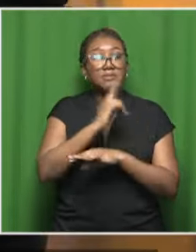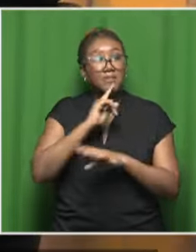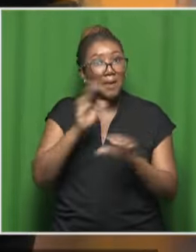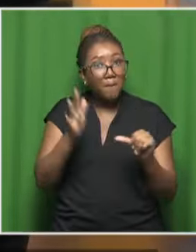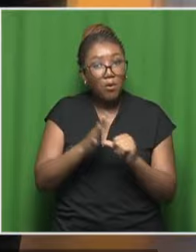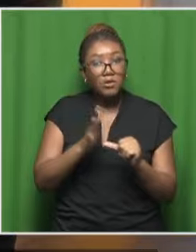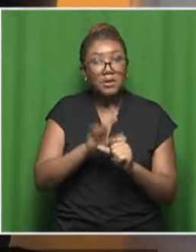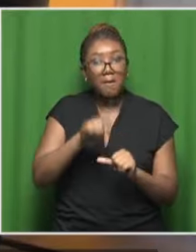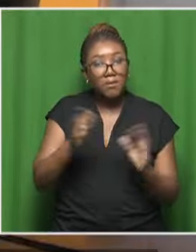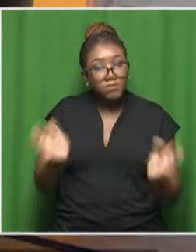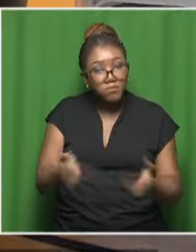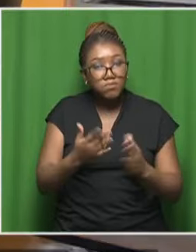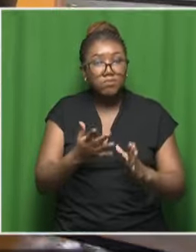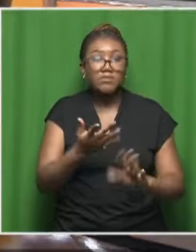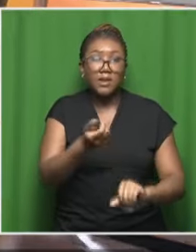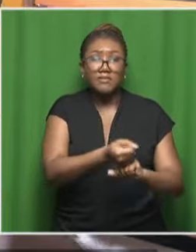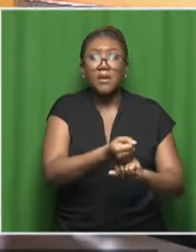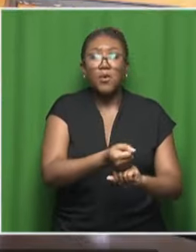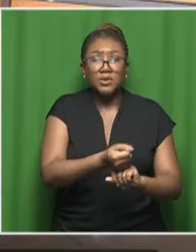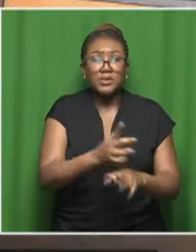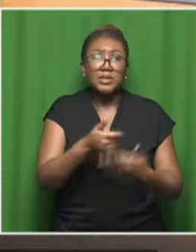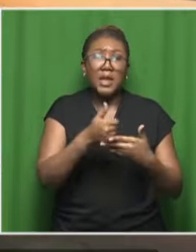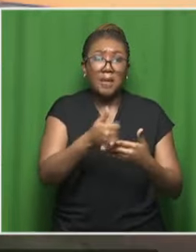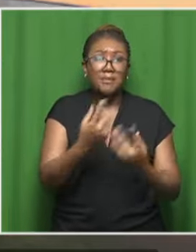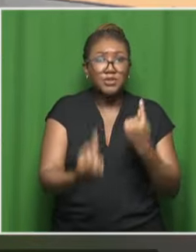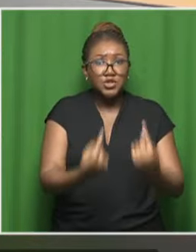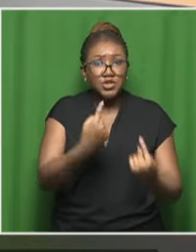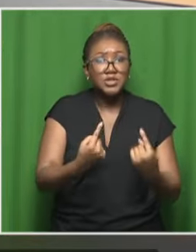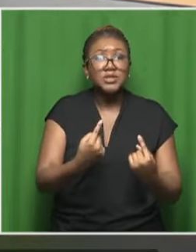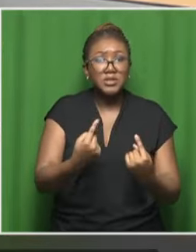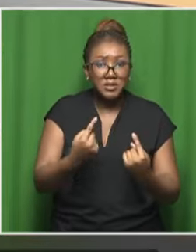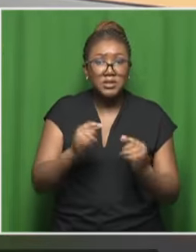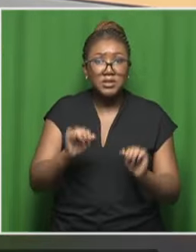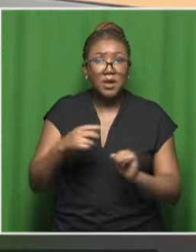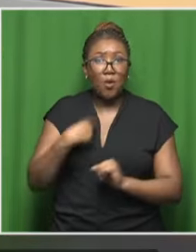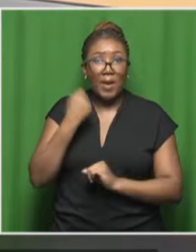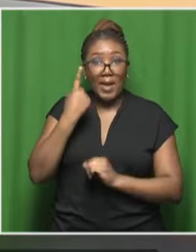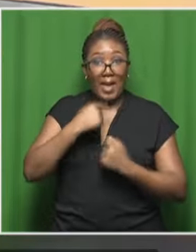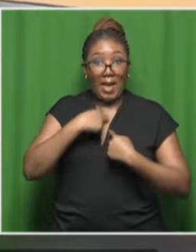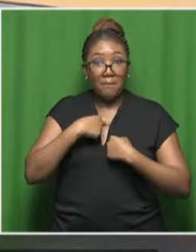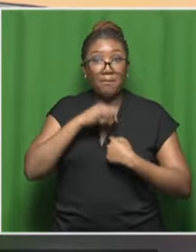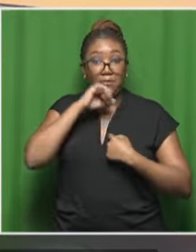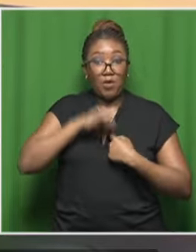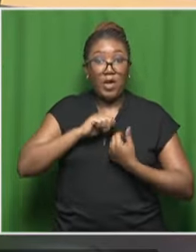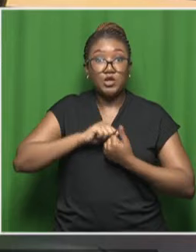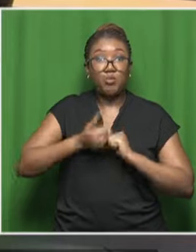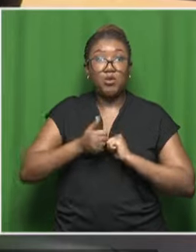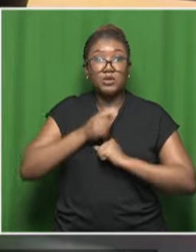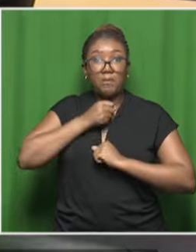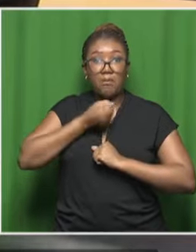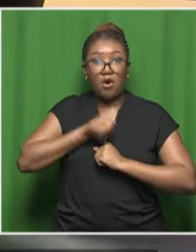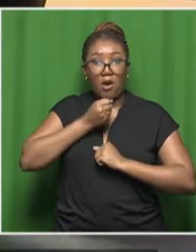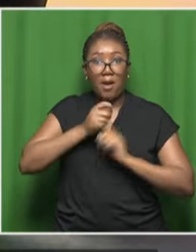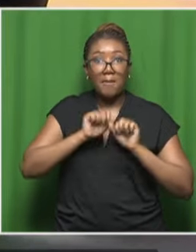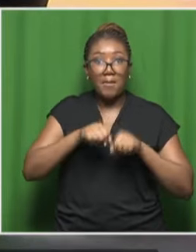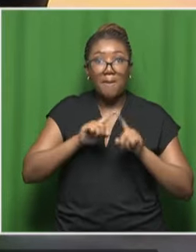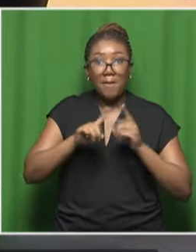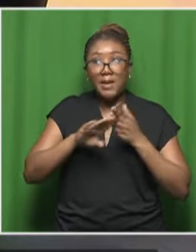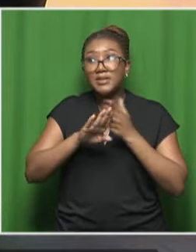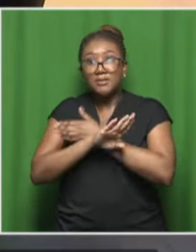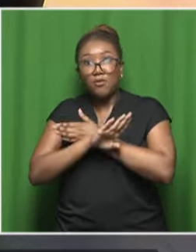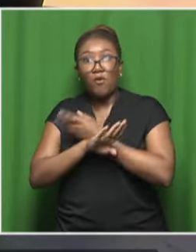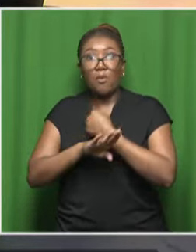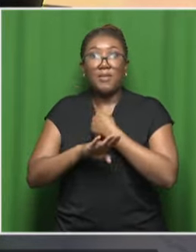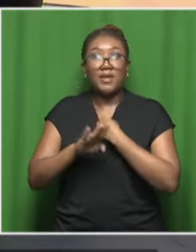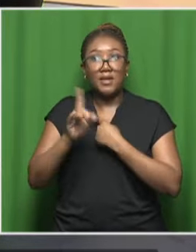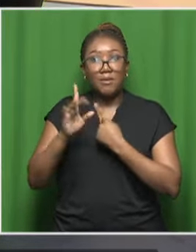difference in the lives of those that have come, and I say before us, because, yes, I'm a sport broadcaster, but there were those that came before me as well. Yeah, no,